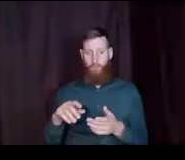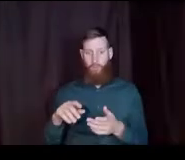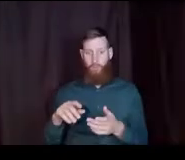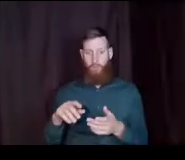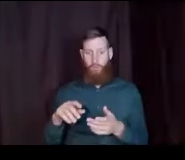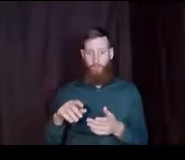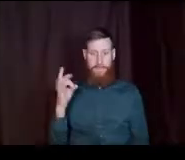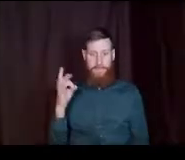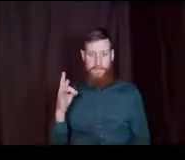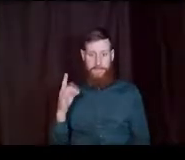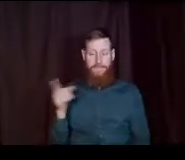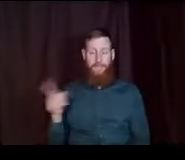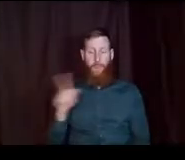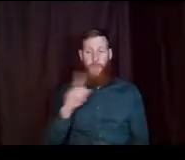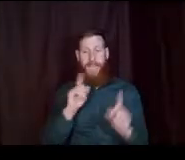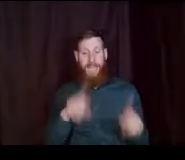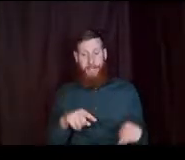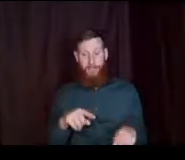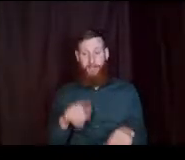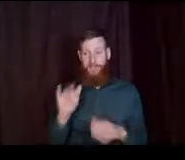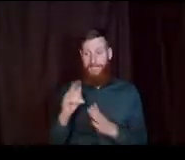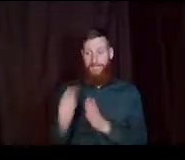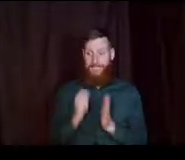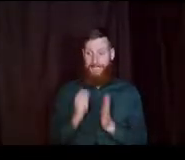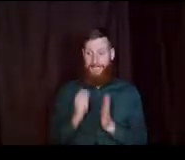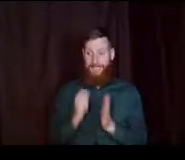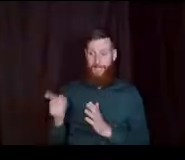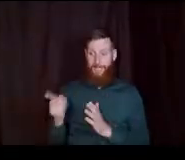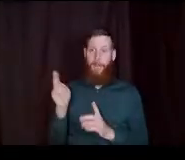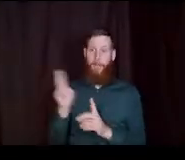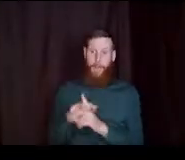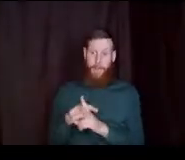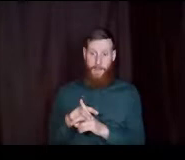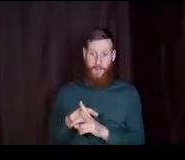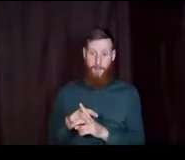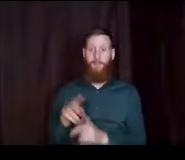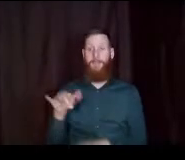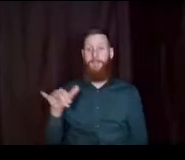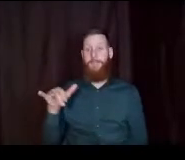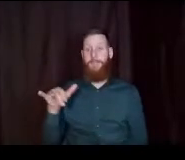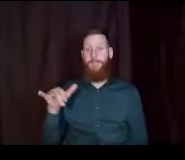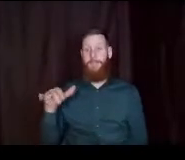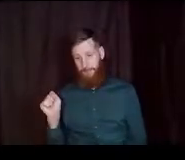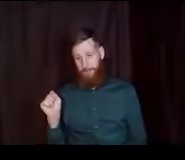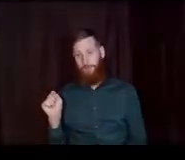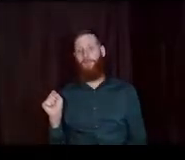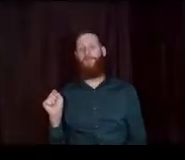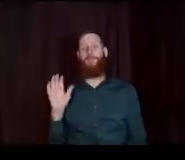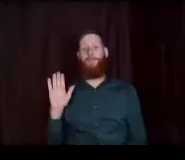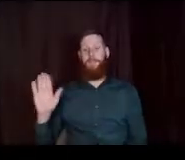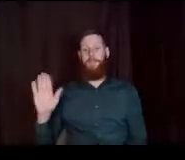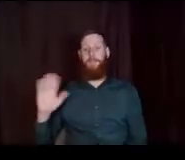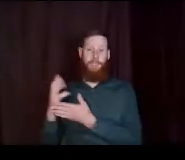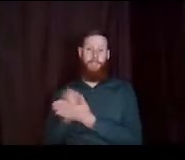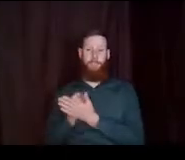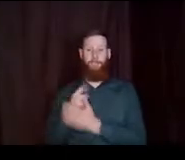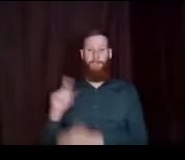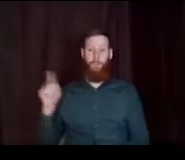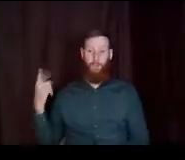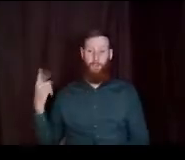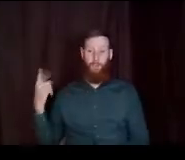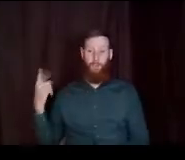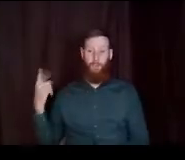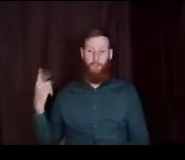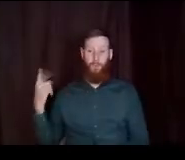They're going to answer that question as of the time they apply for financial aid. So they're going to select yes. And it's going to be their income only after